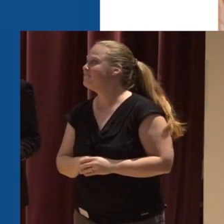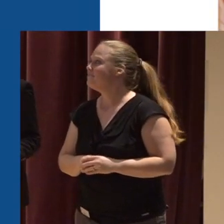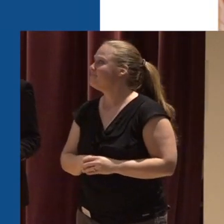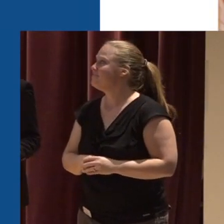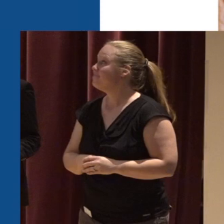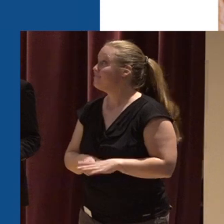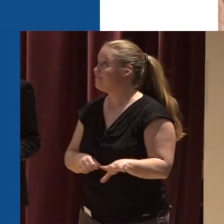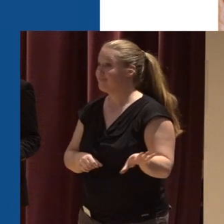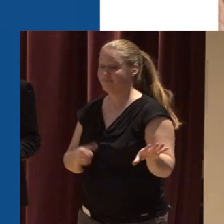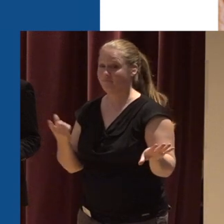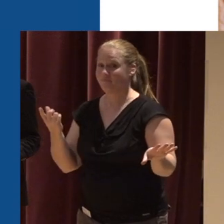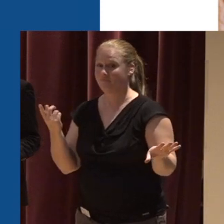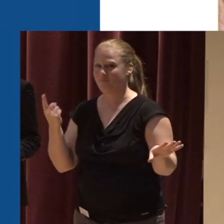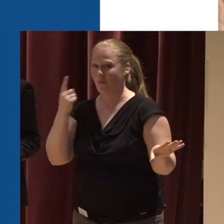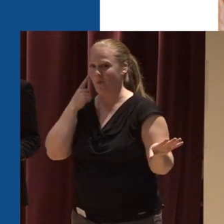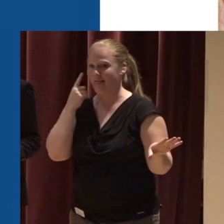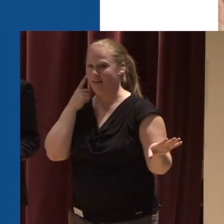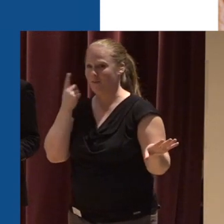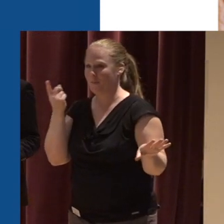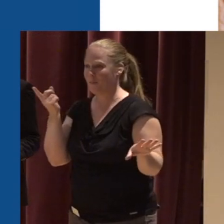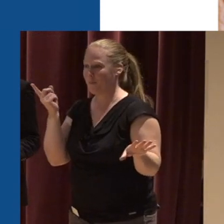Any ideas what this might be?